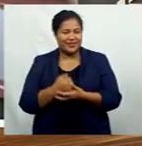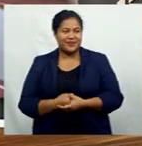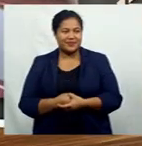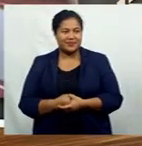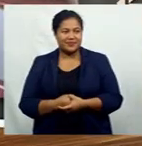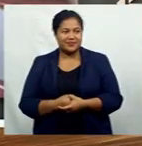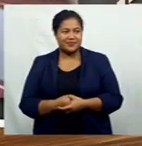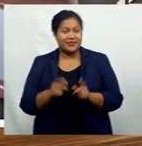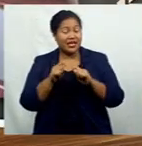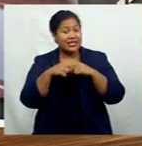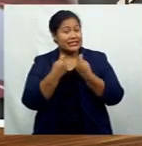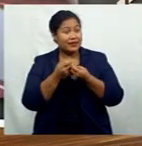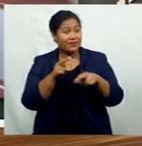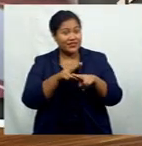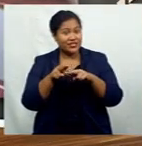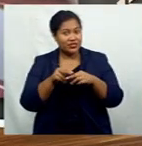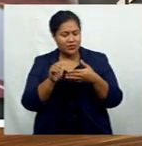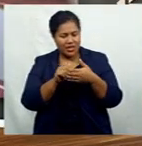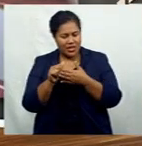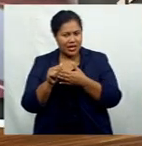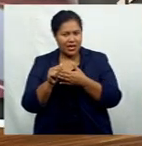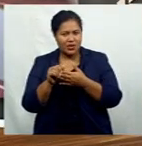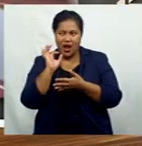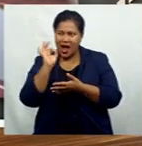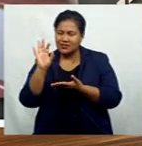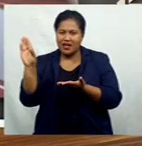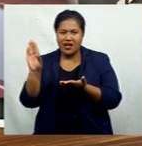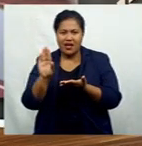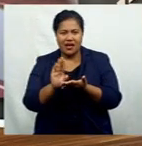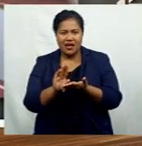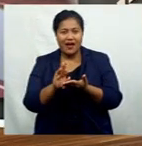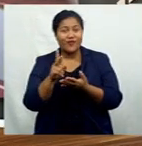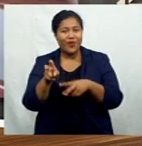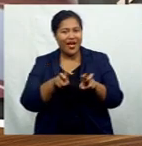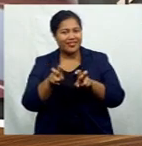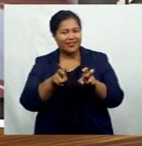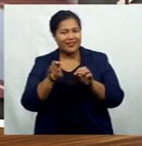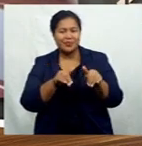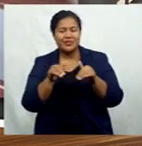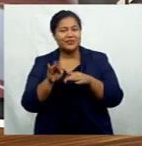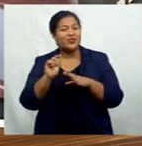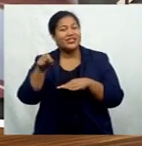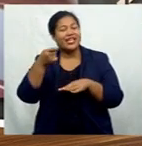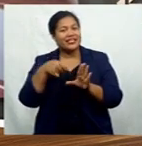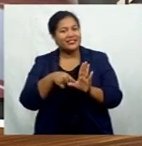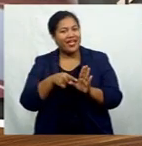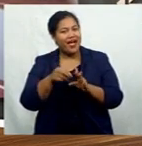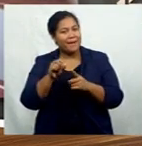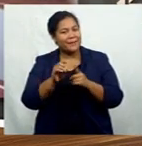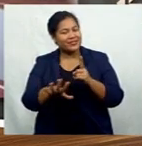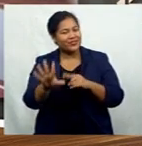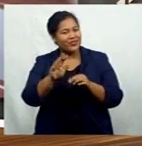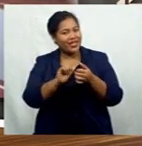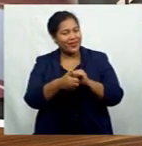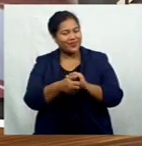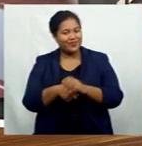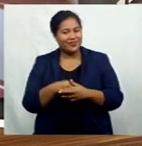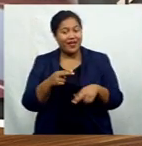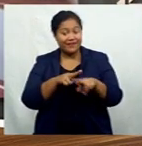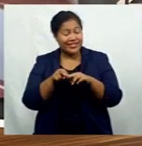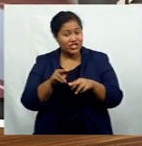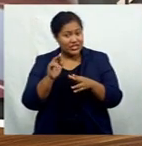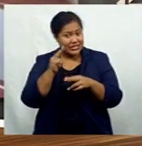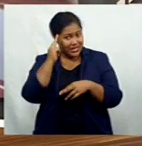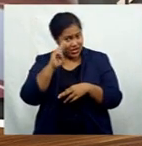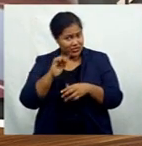Team Fiji will need to acquire funding to have athletes participate next year's Pacific Mini Games. The Fiji National Sports